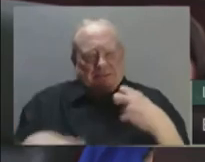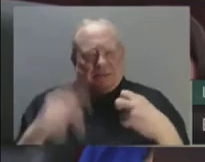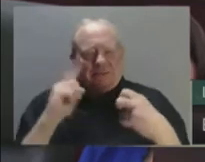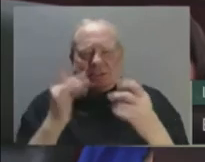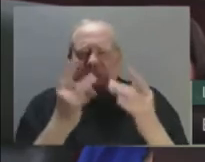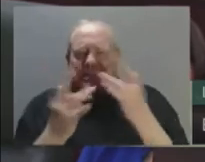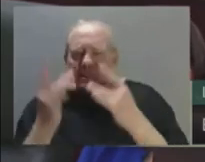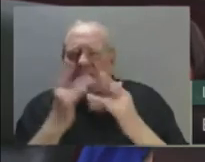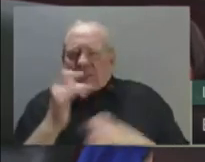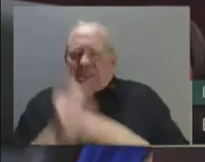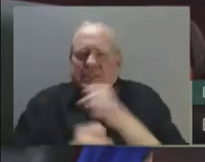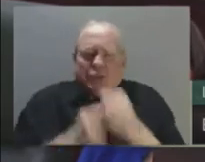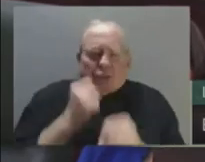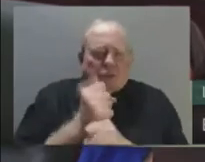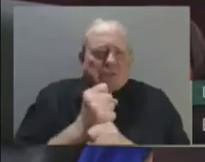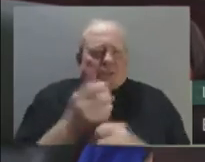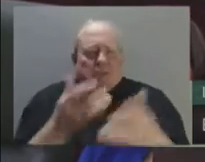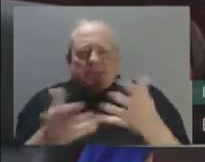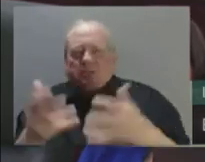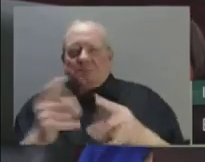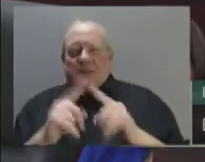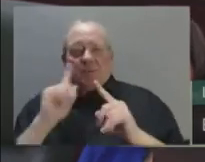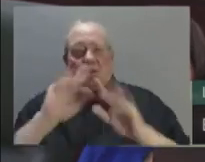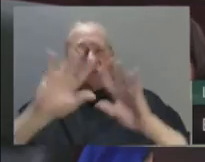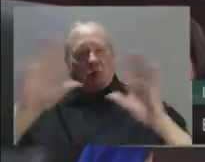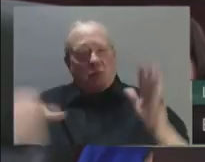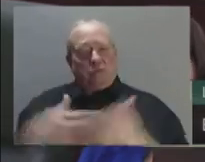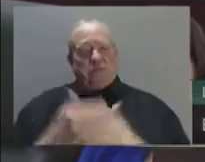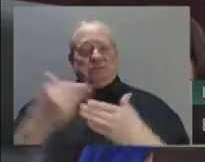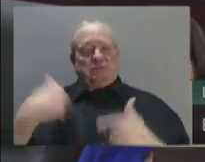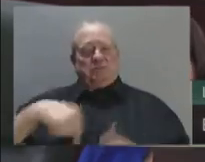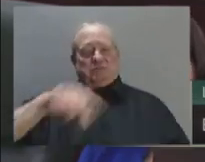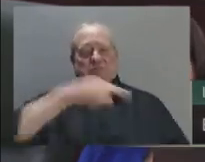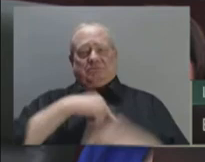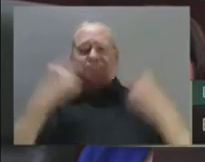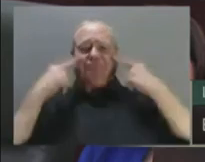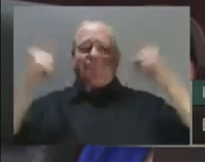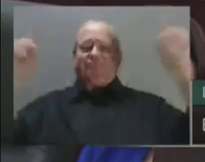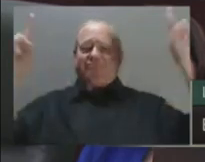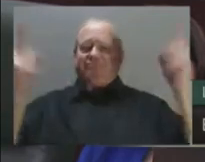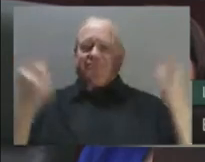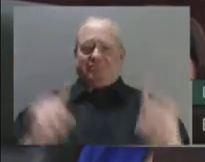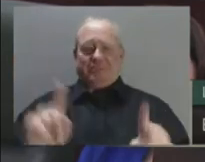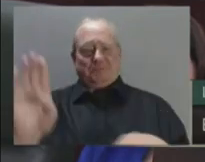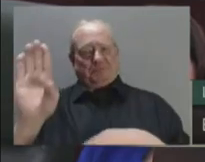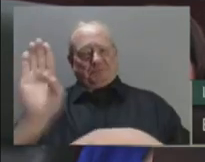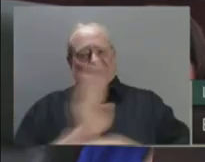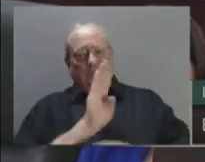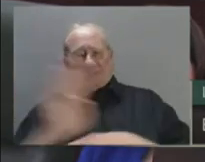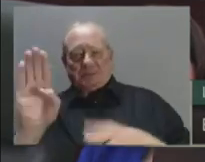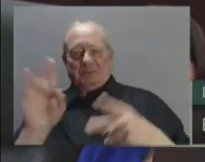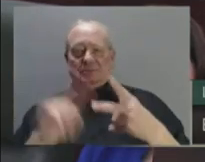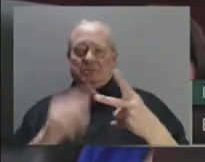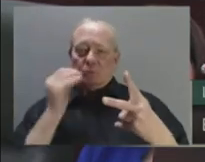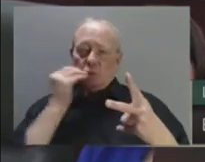today would agree that whether in our businesses or households, the tendency to unsustainably increase spending as revenues